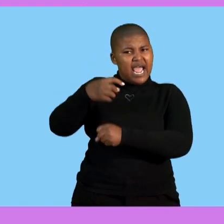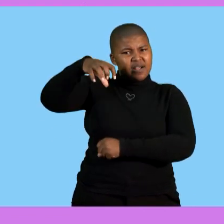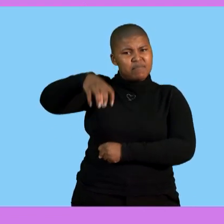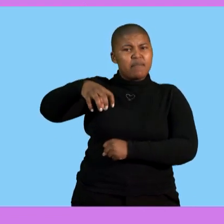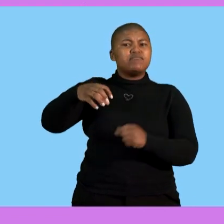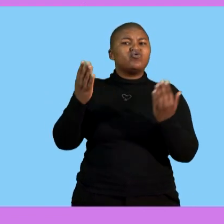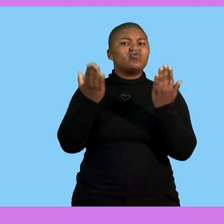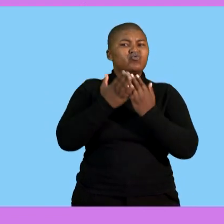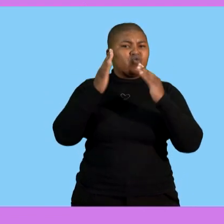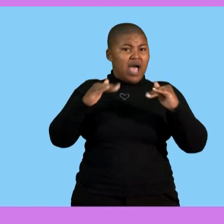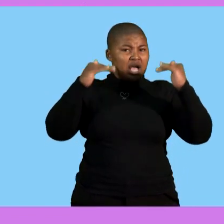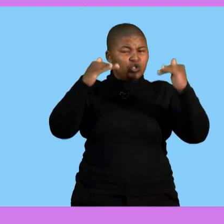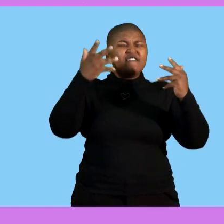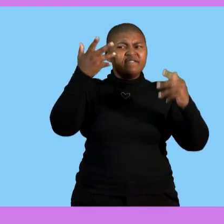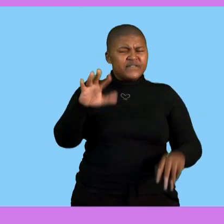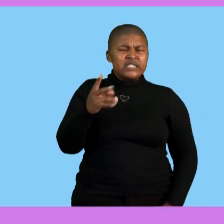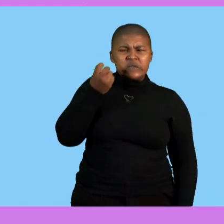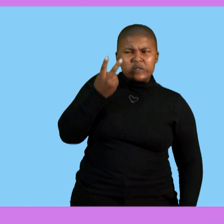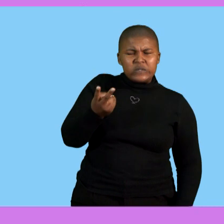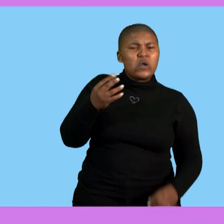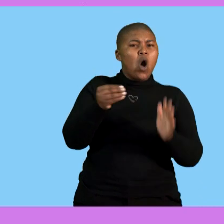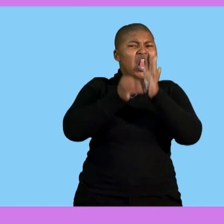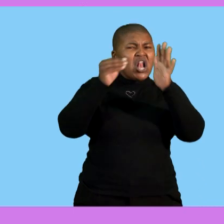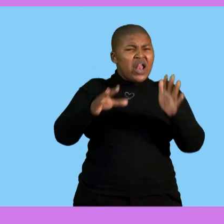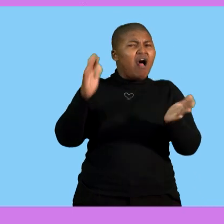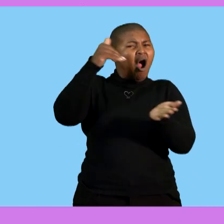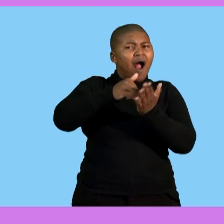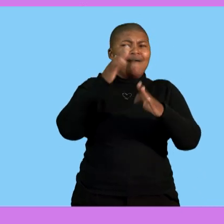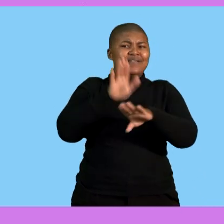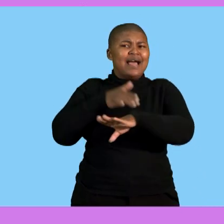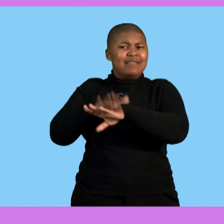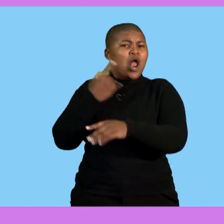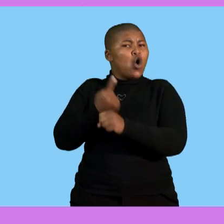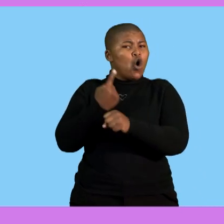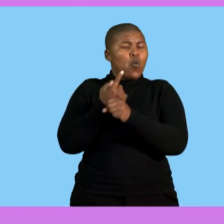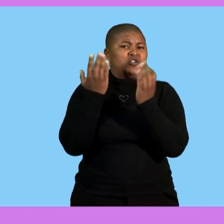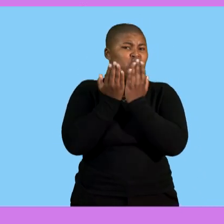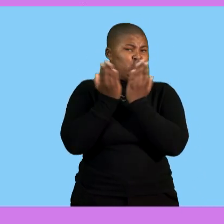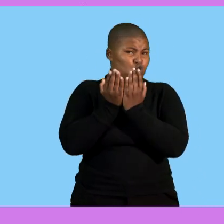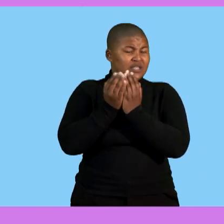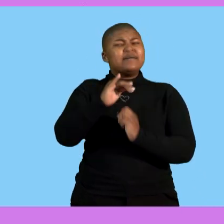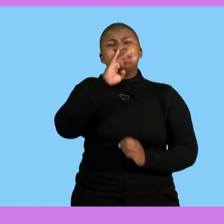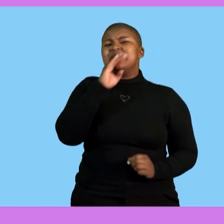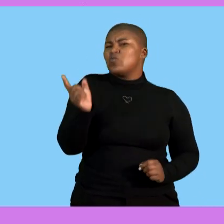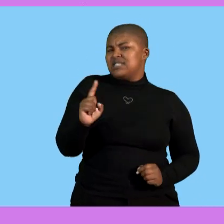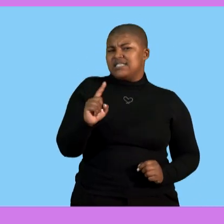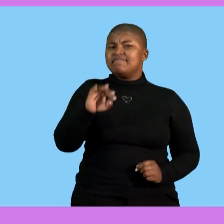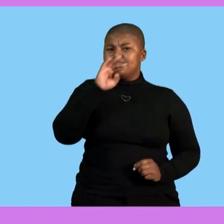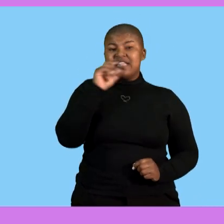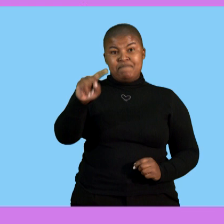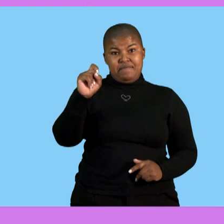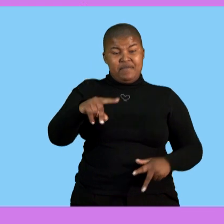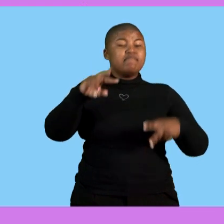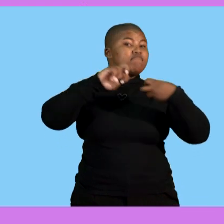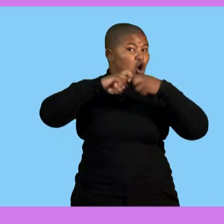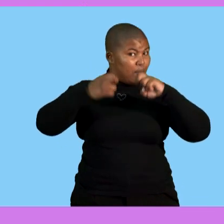that learners arrive late at school. So if these learners arrive late at school it means that is